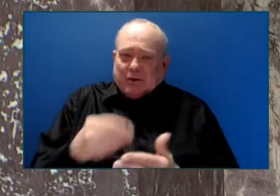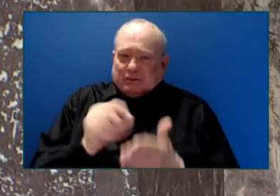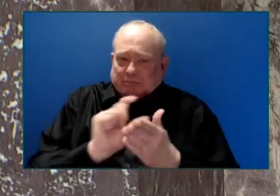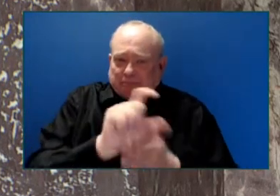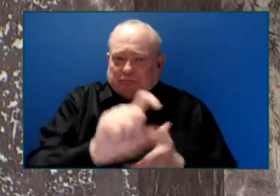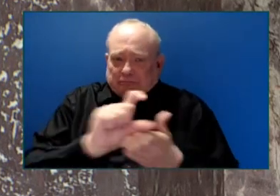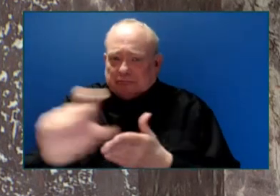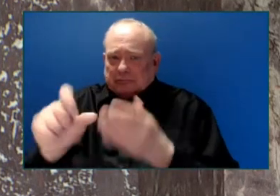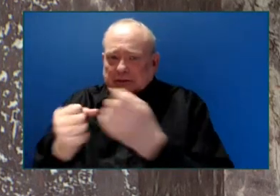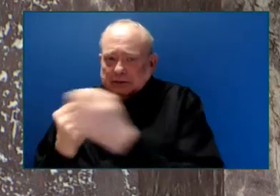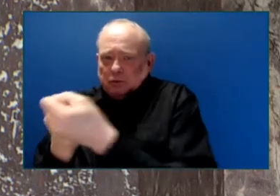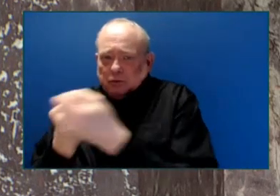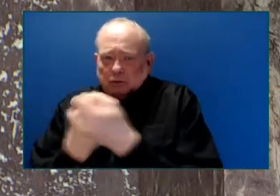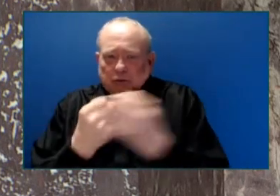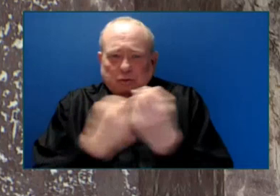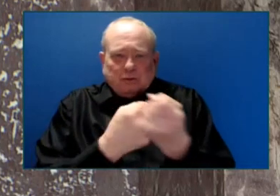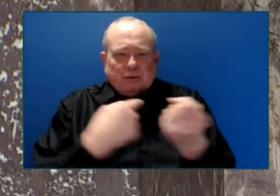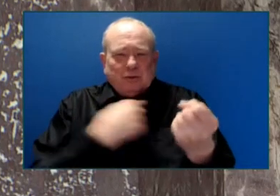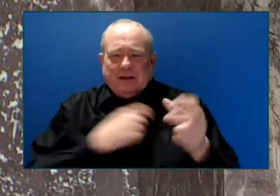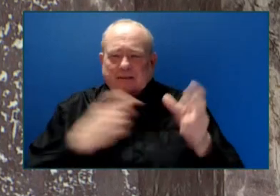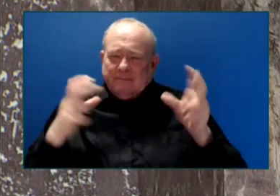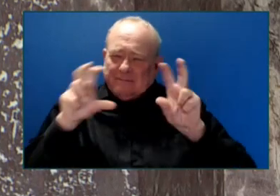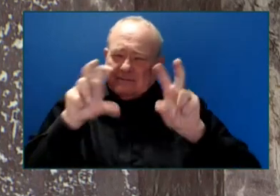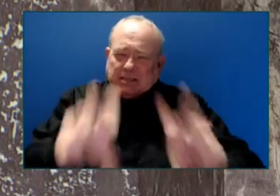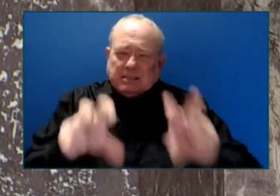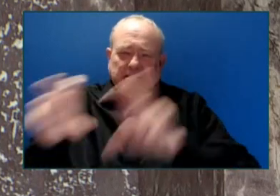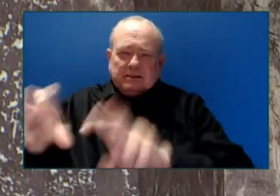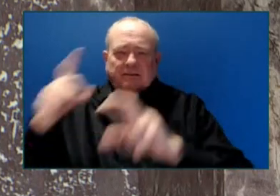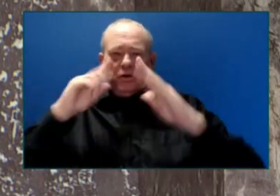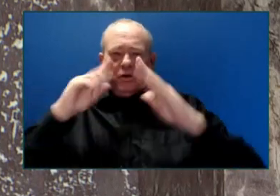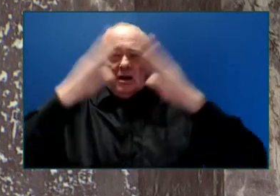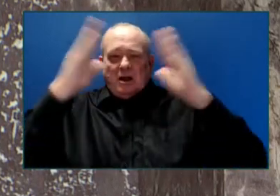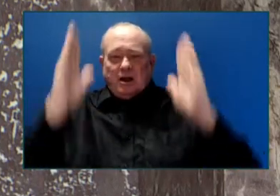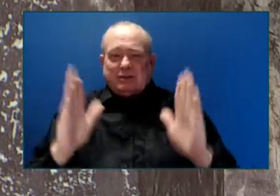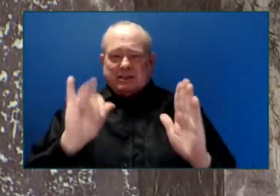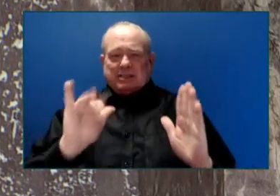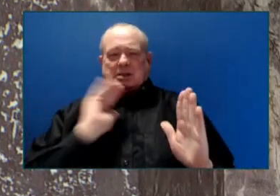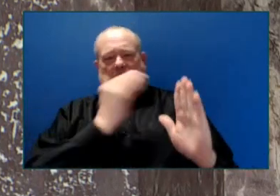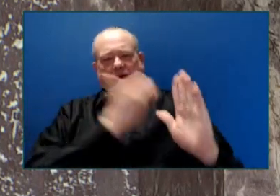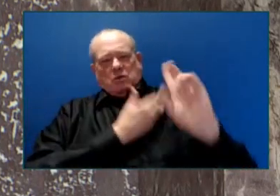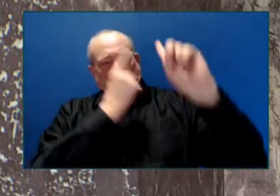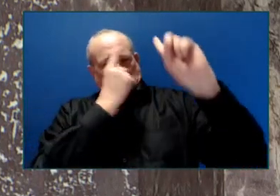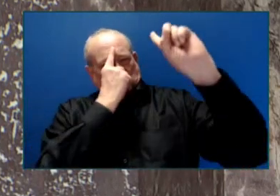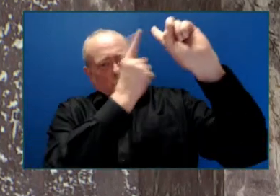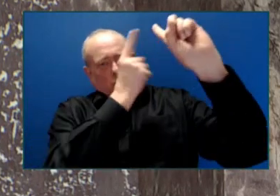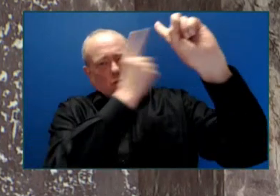that meets everyone's needs is our goal, and we're going to continue to work with all our partners to help address that challenge. Thank you.